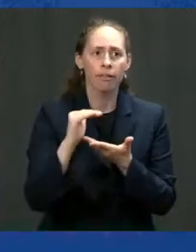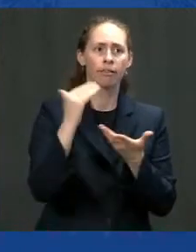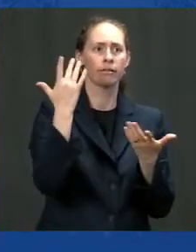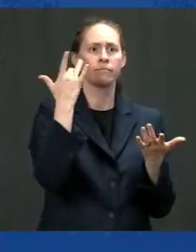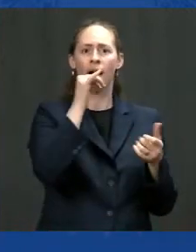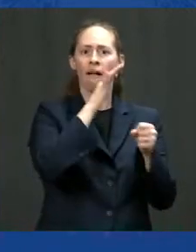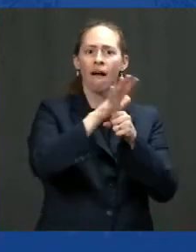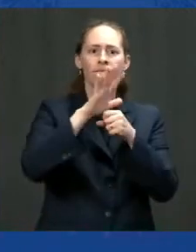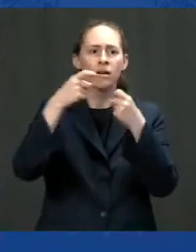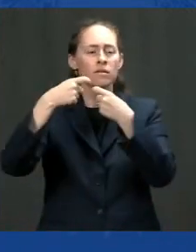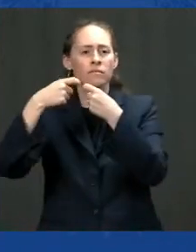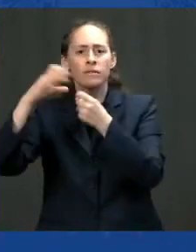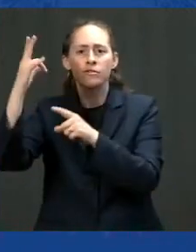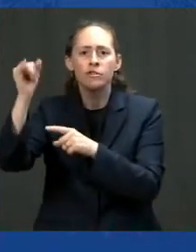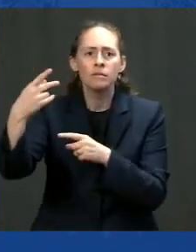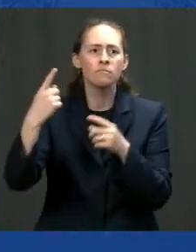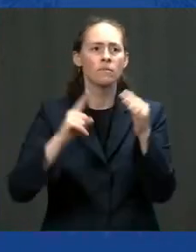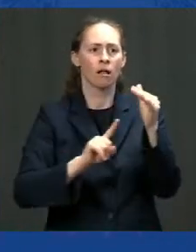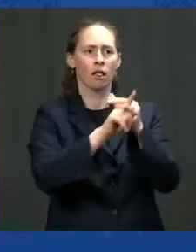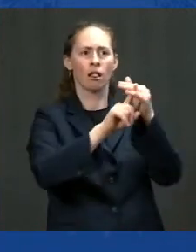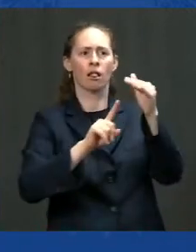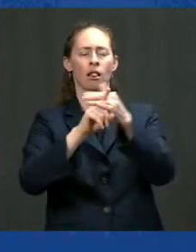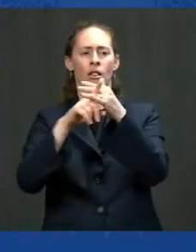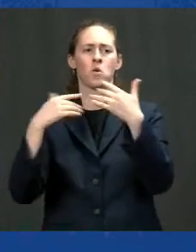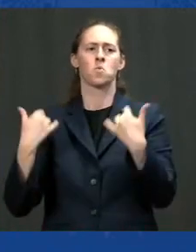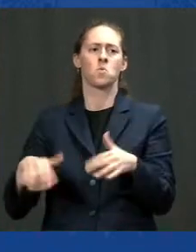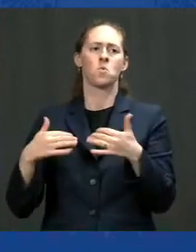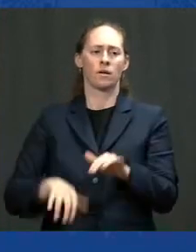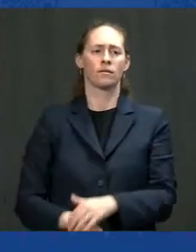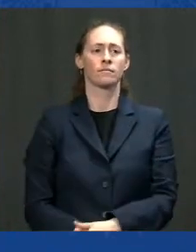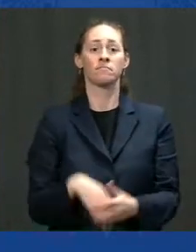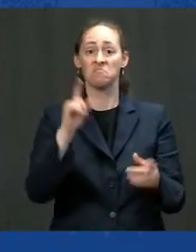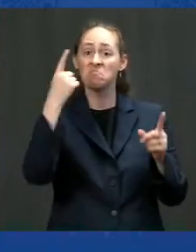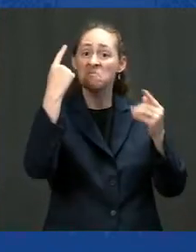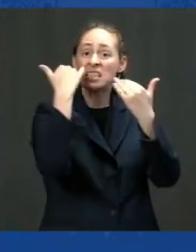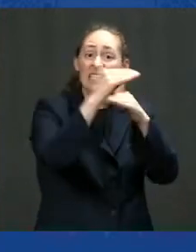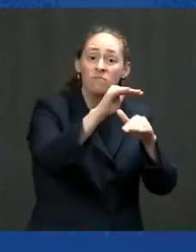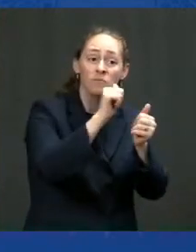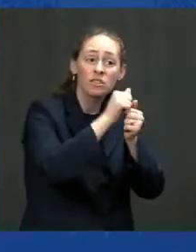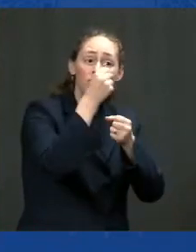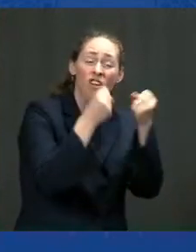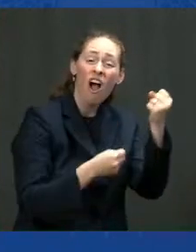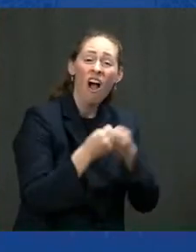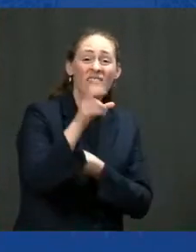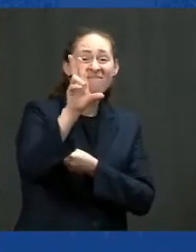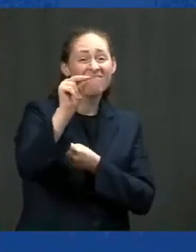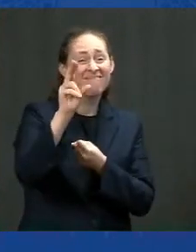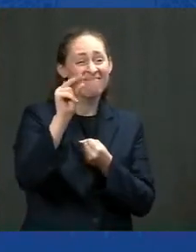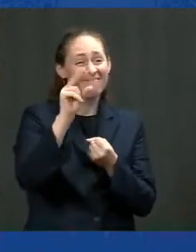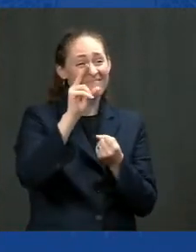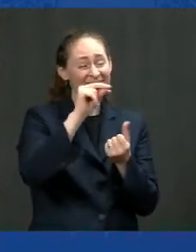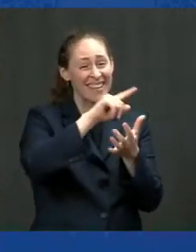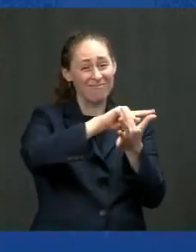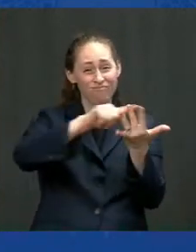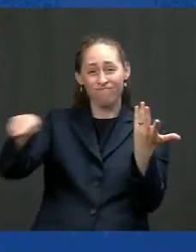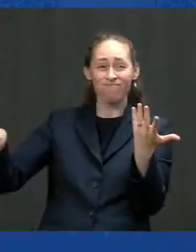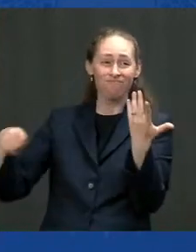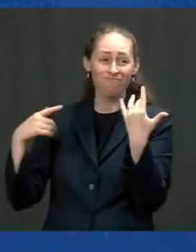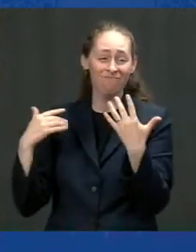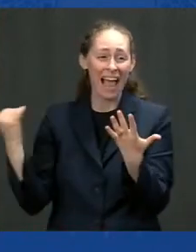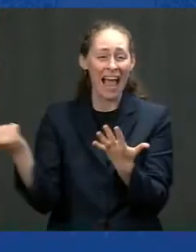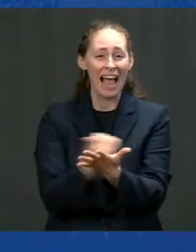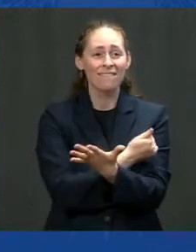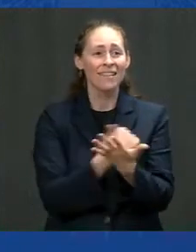These chips are more than just vehicles. They enable so much of our modern lives, our smartphones, our televisions, our